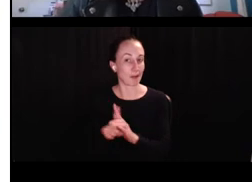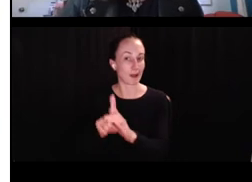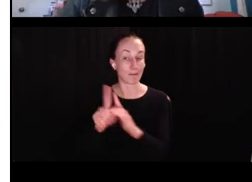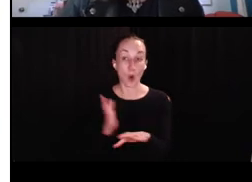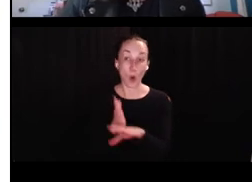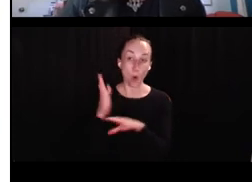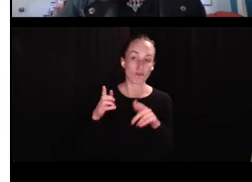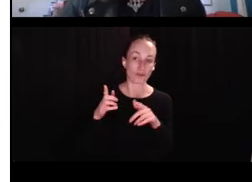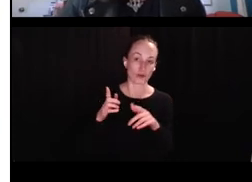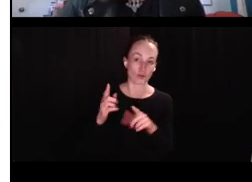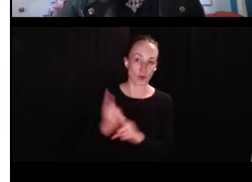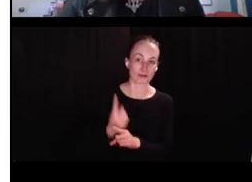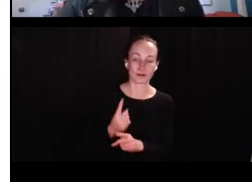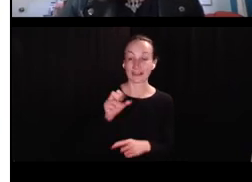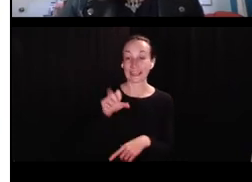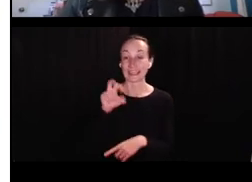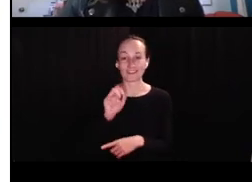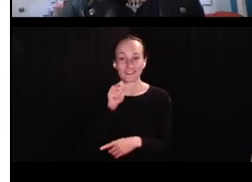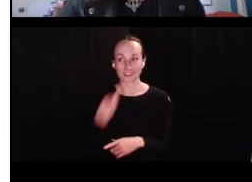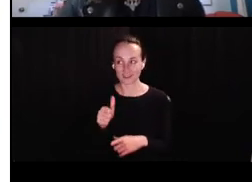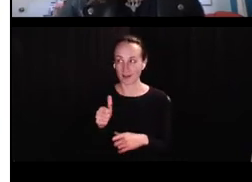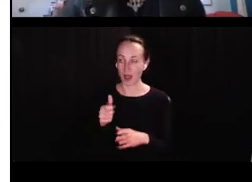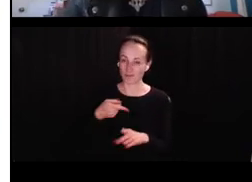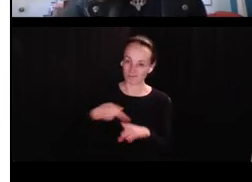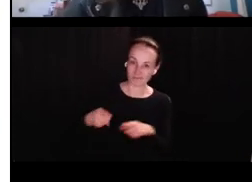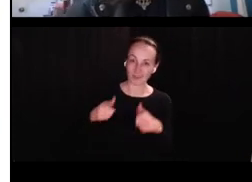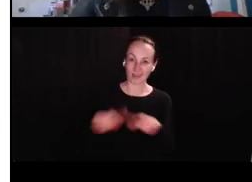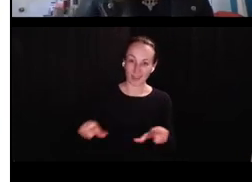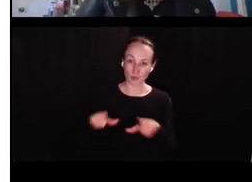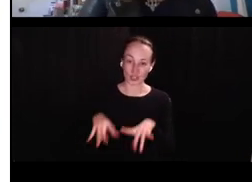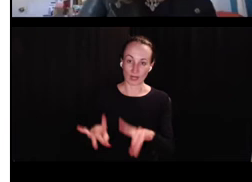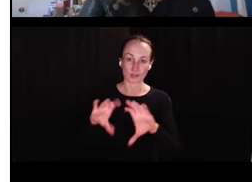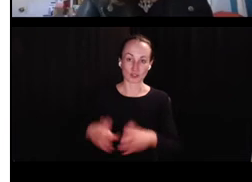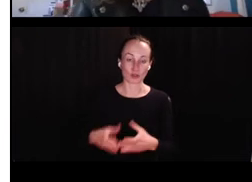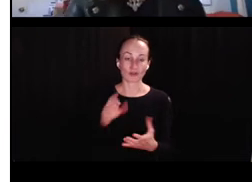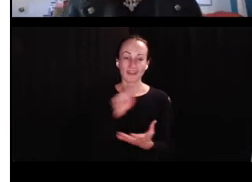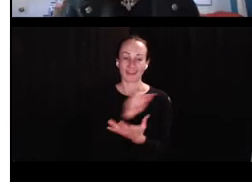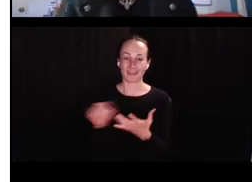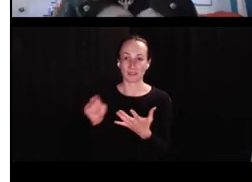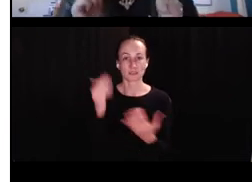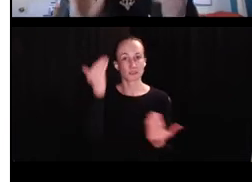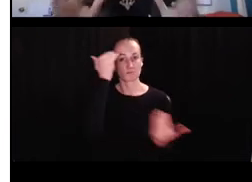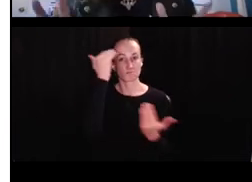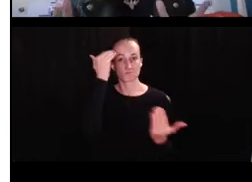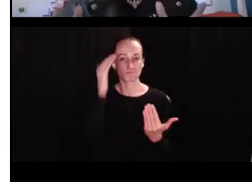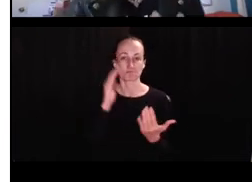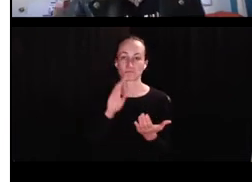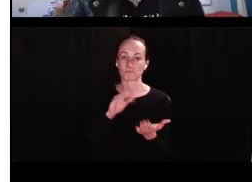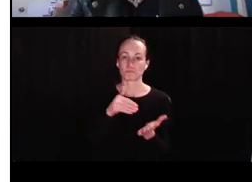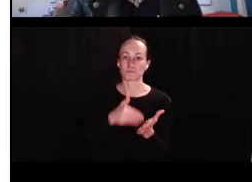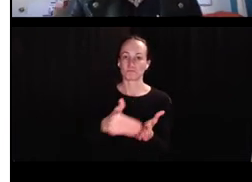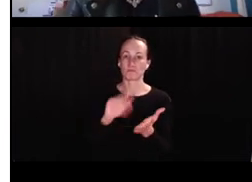-regularizations. Um, it's, even if it's not a language acquisition class, these things are iconic.